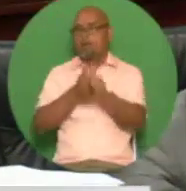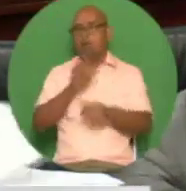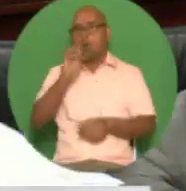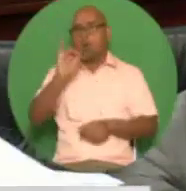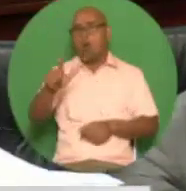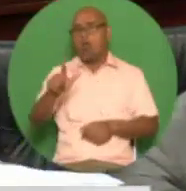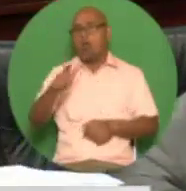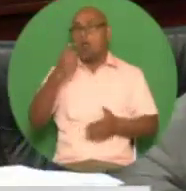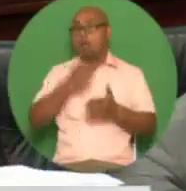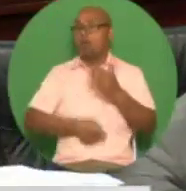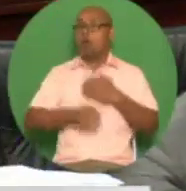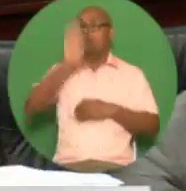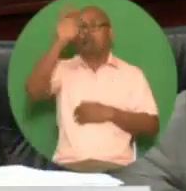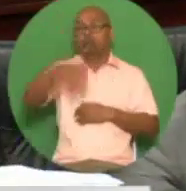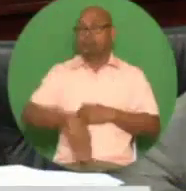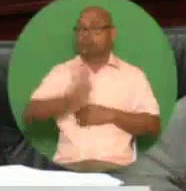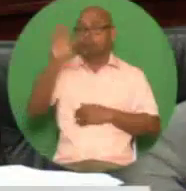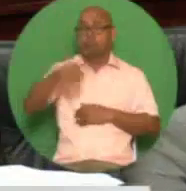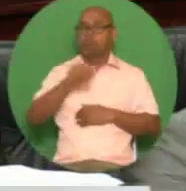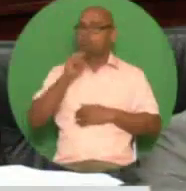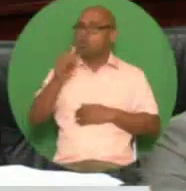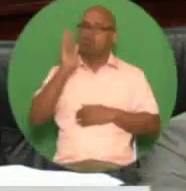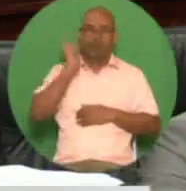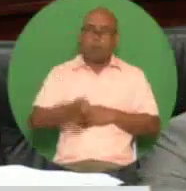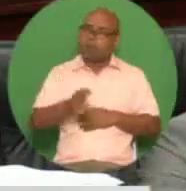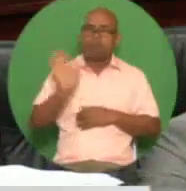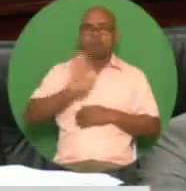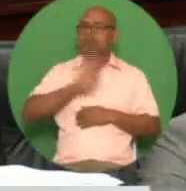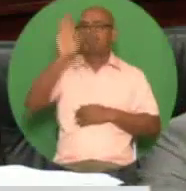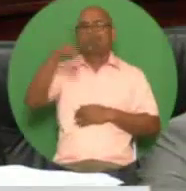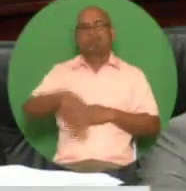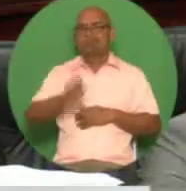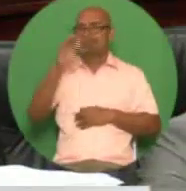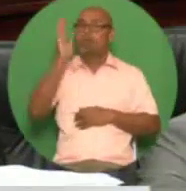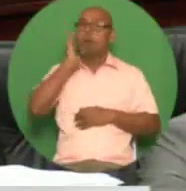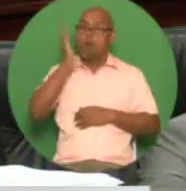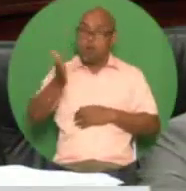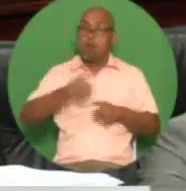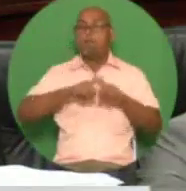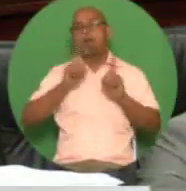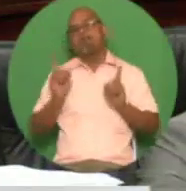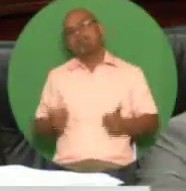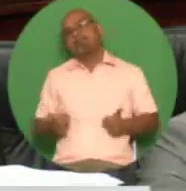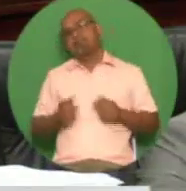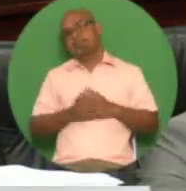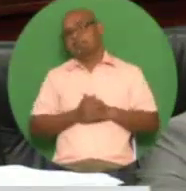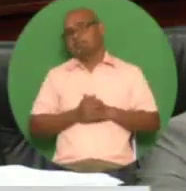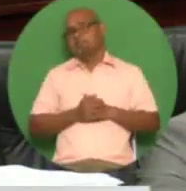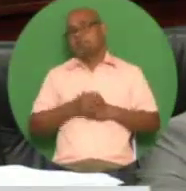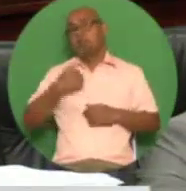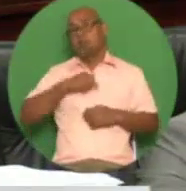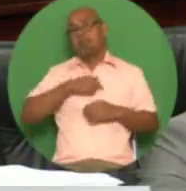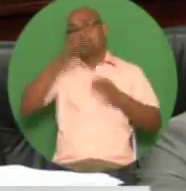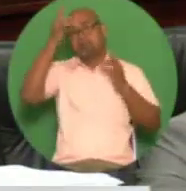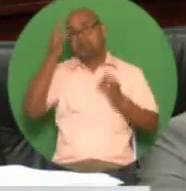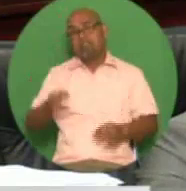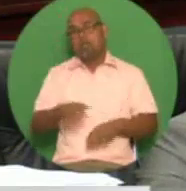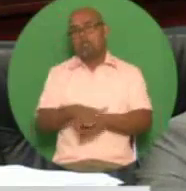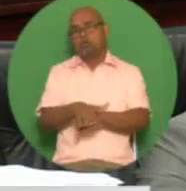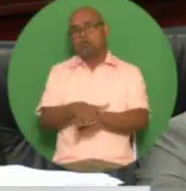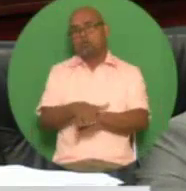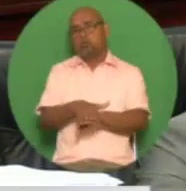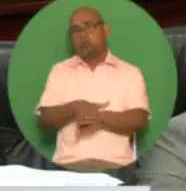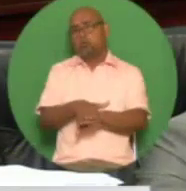at world market prices however we have decided to slow down the